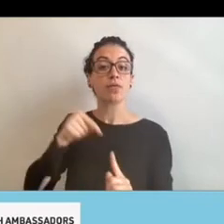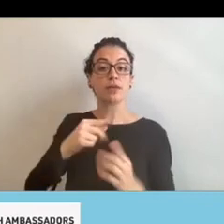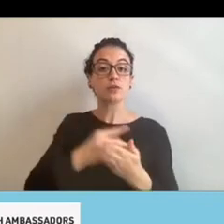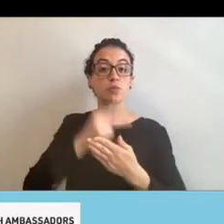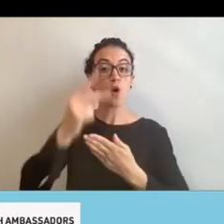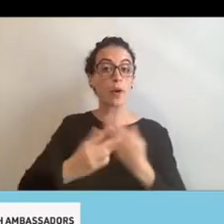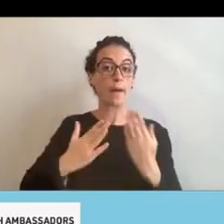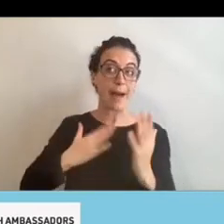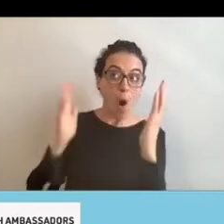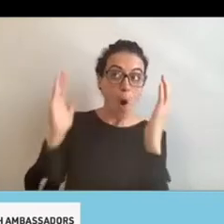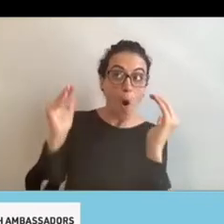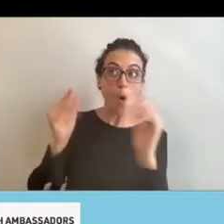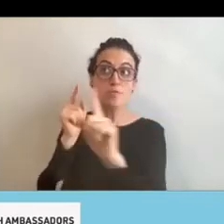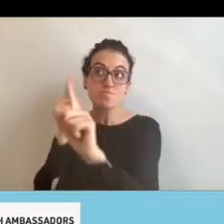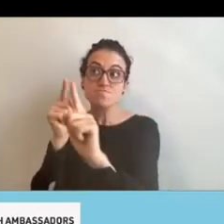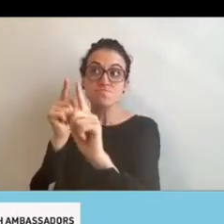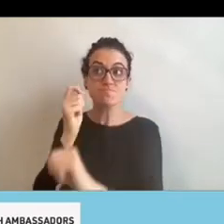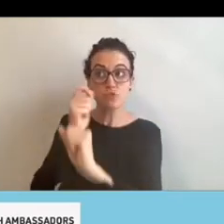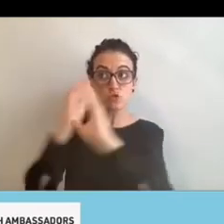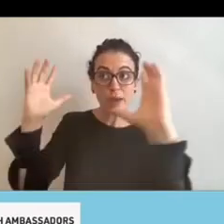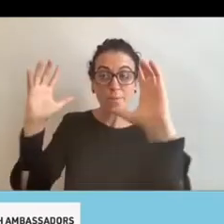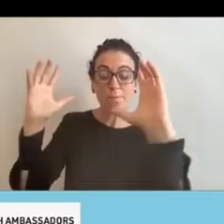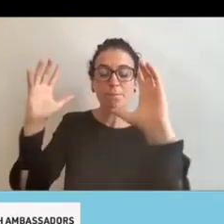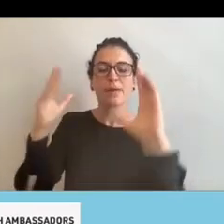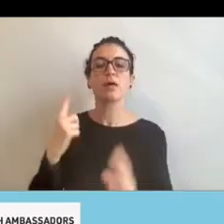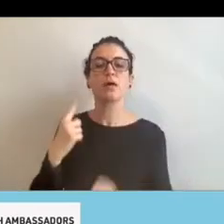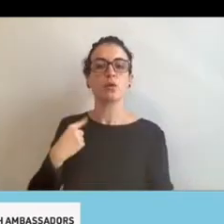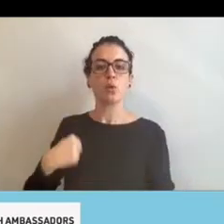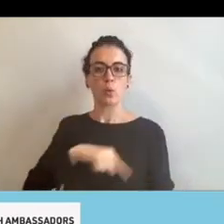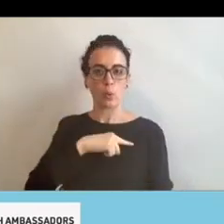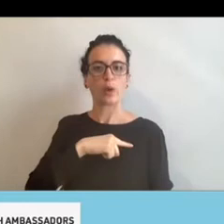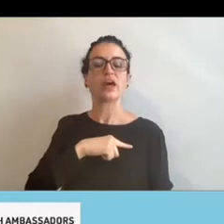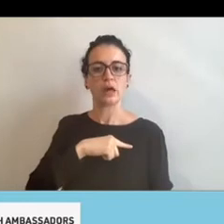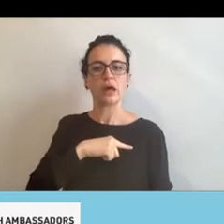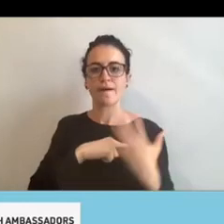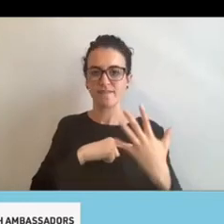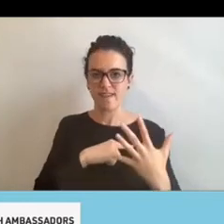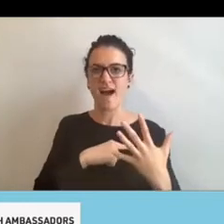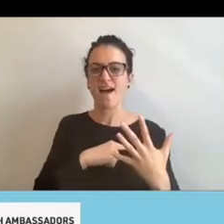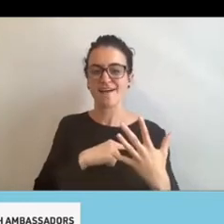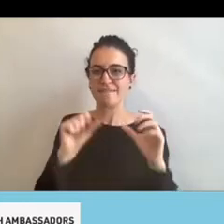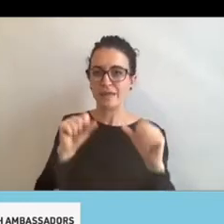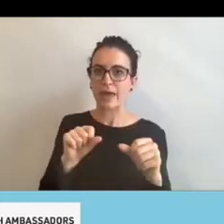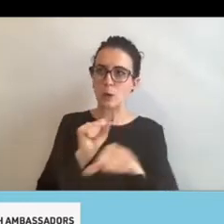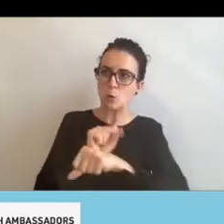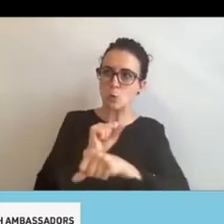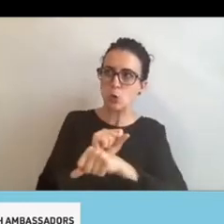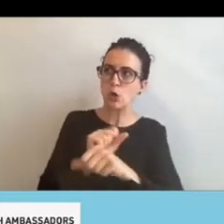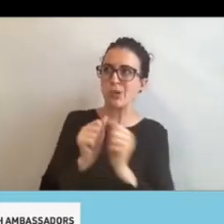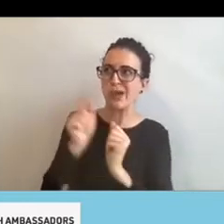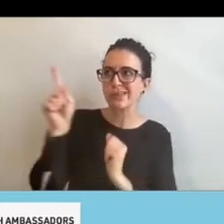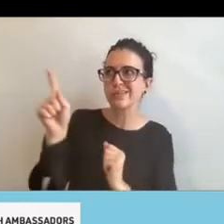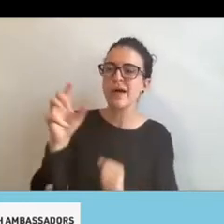is that each one of us give the opportunity to work with Microsoft and work